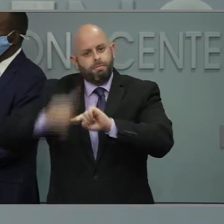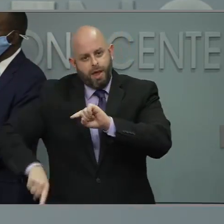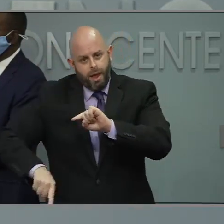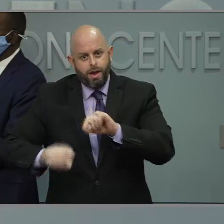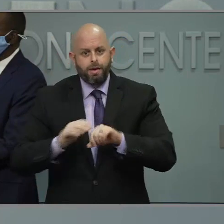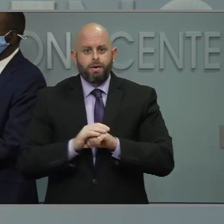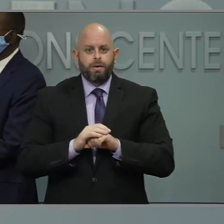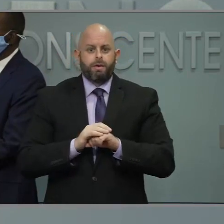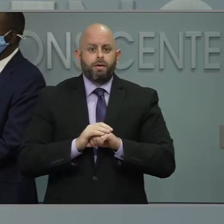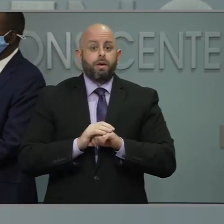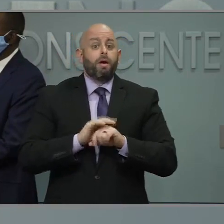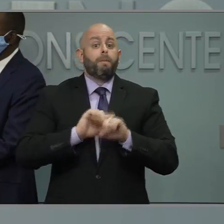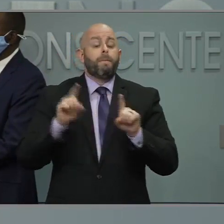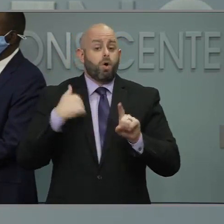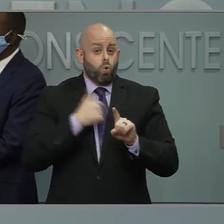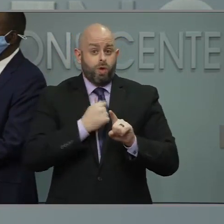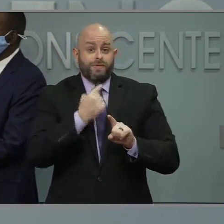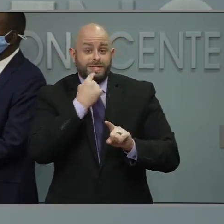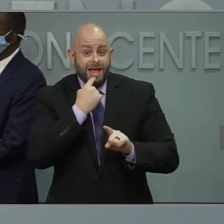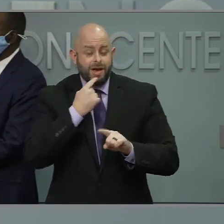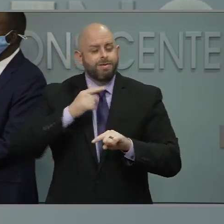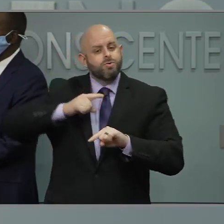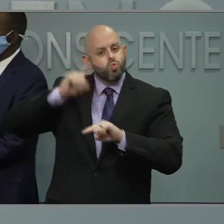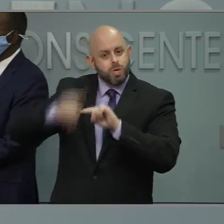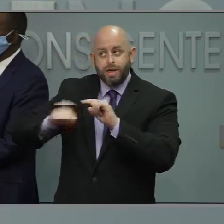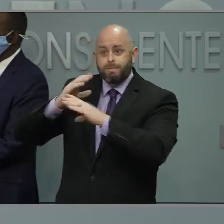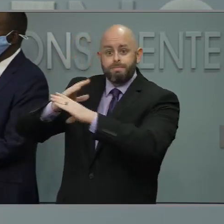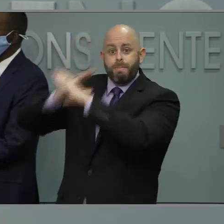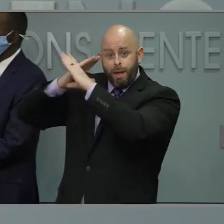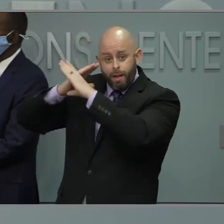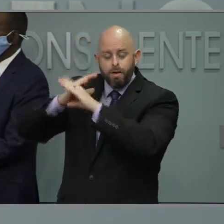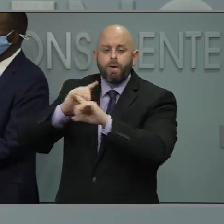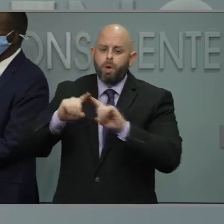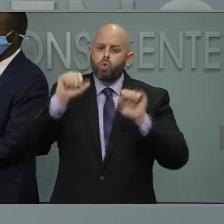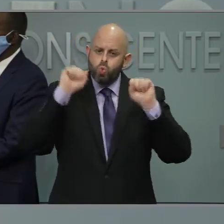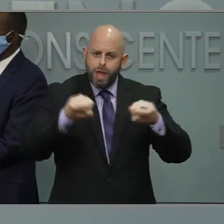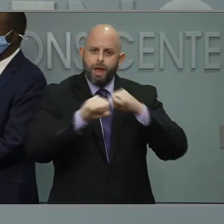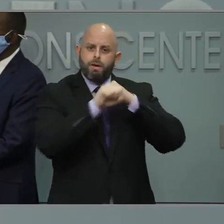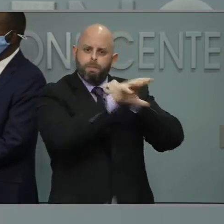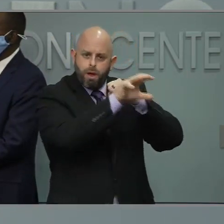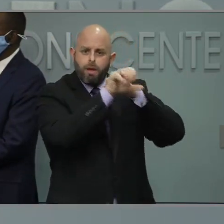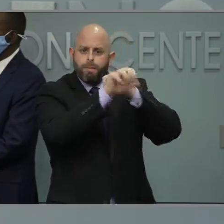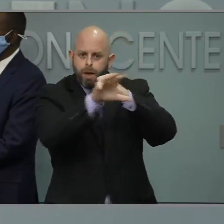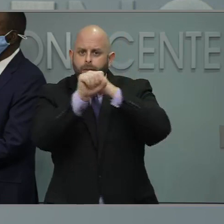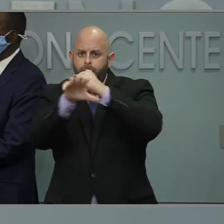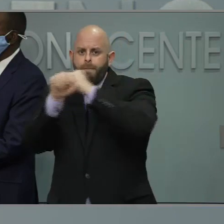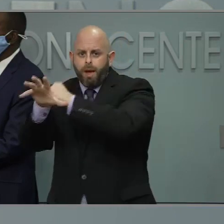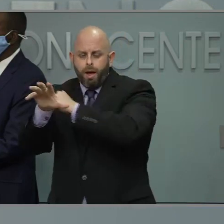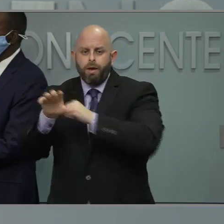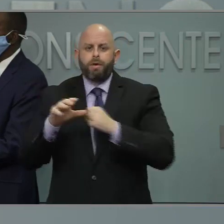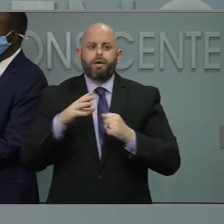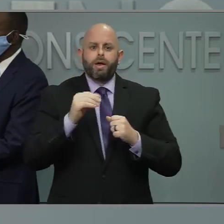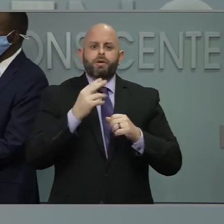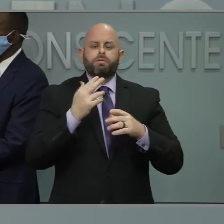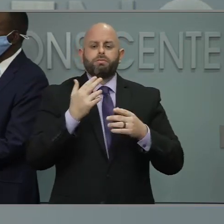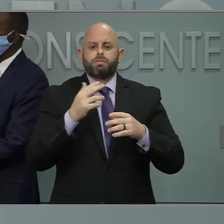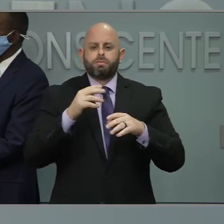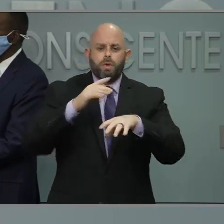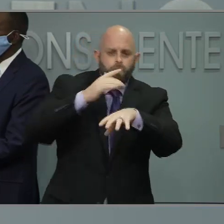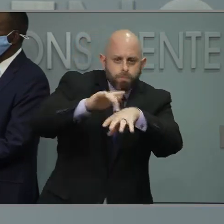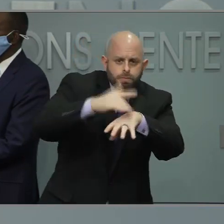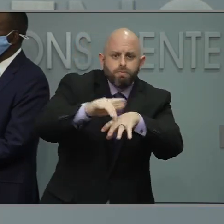is while you can't limit, there are ways that you can both market and open appointments and use your operational